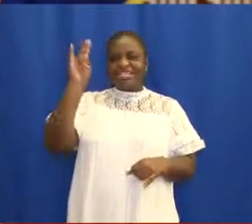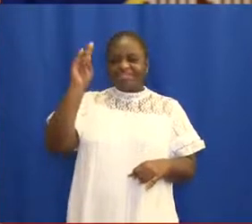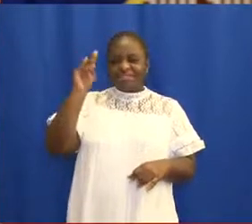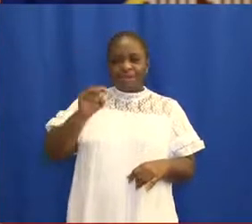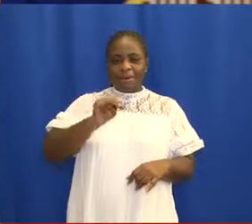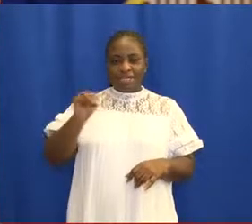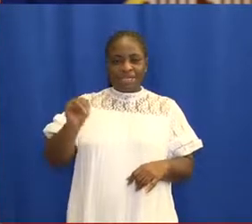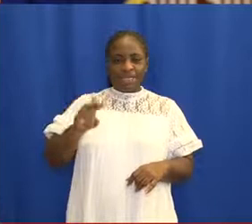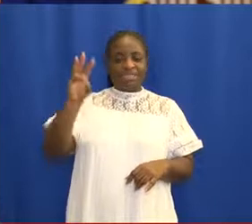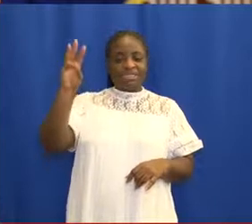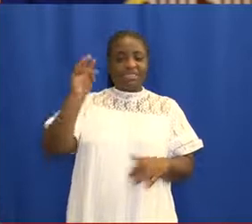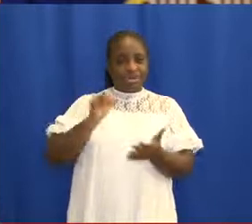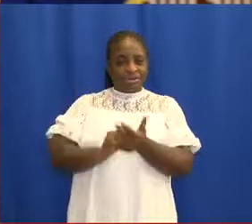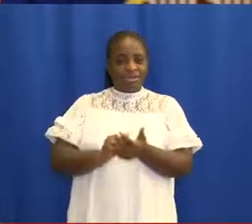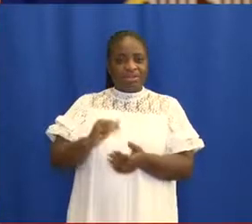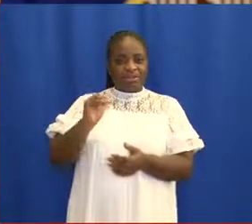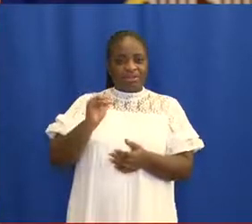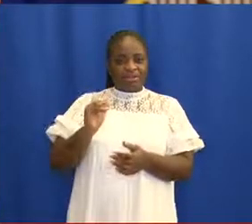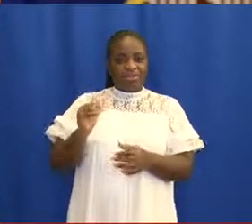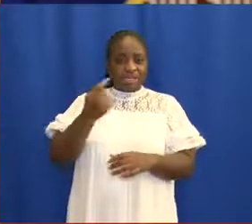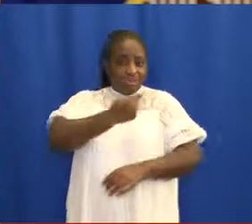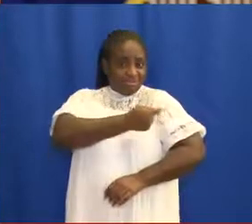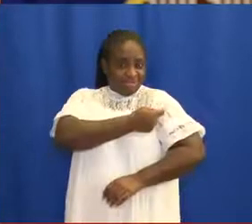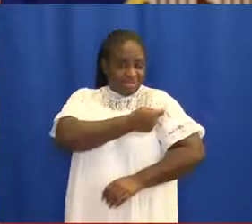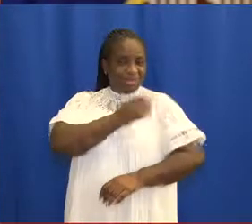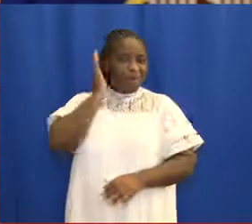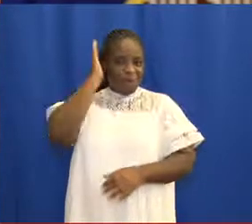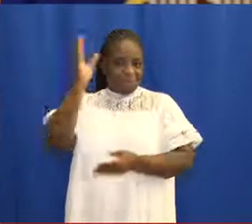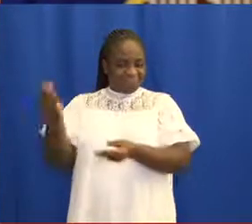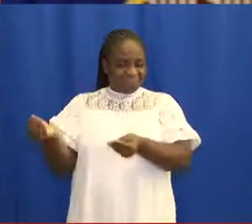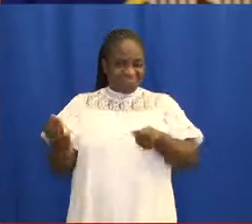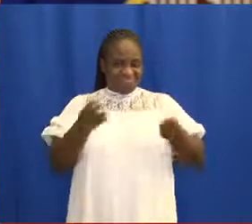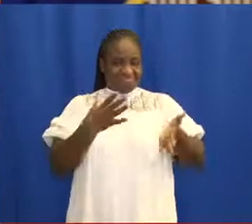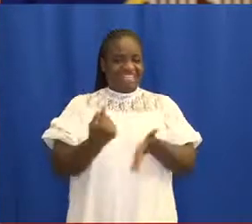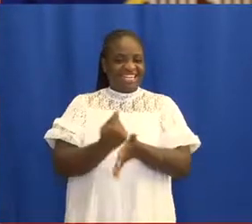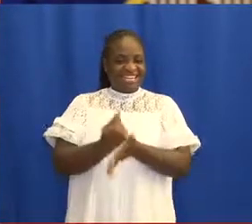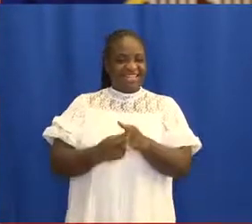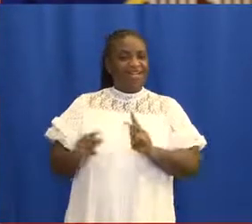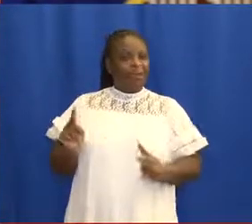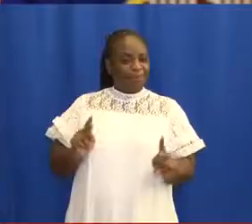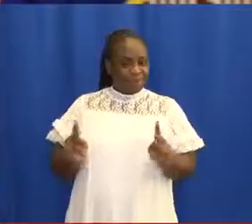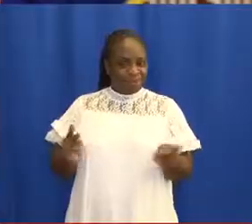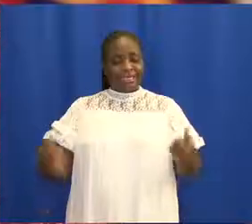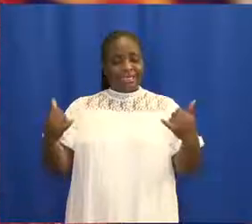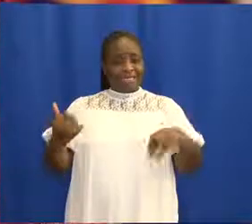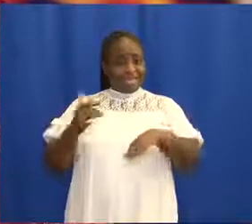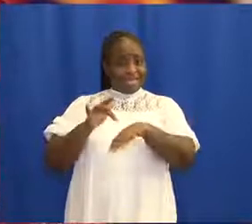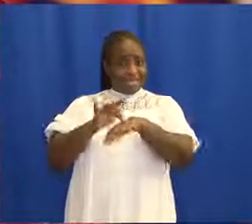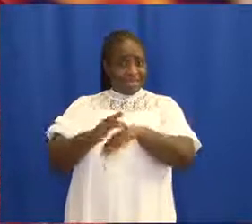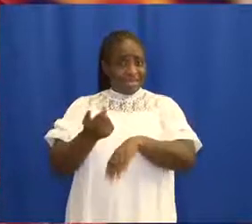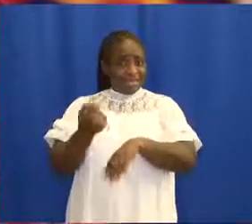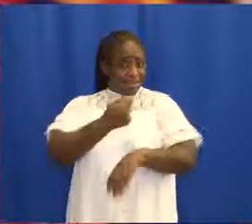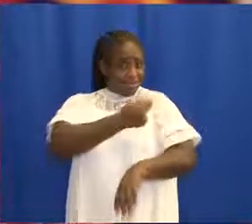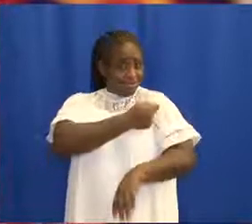17,600,000 vaccine doses would have been procured for the Ghanaian people. The